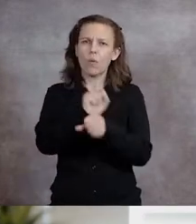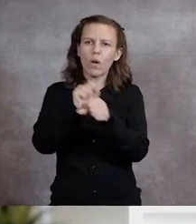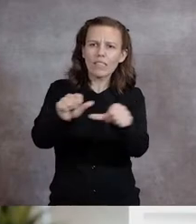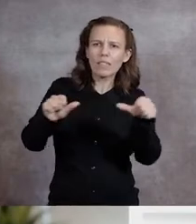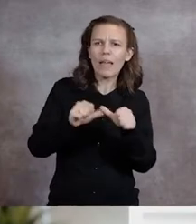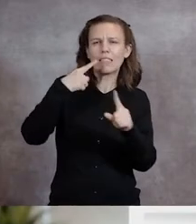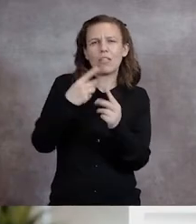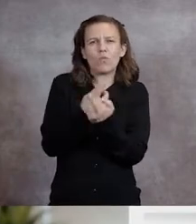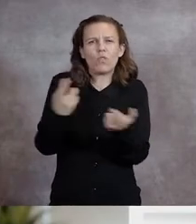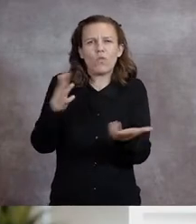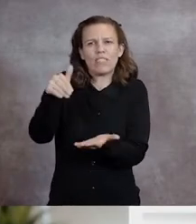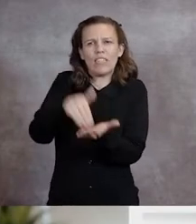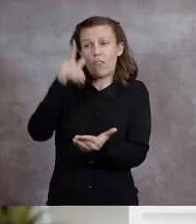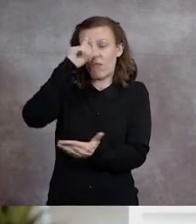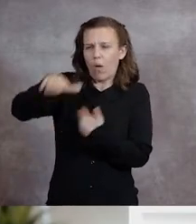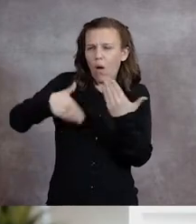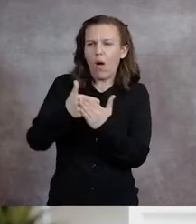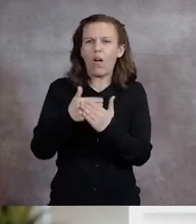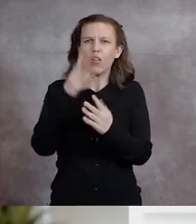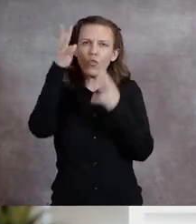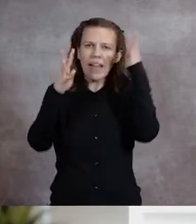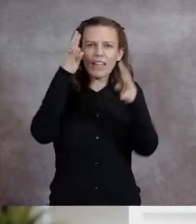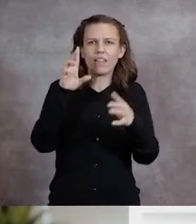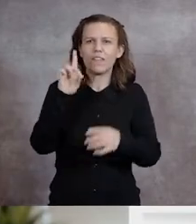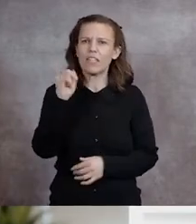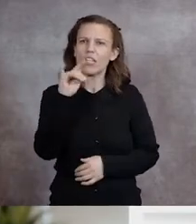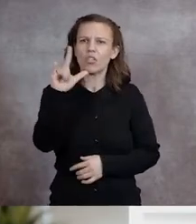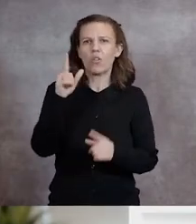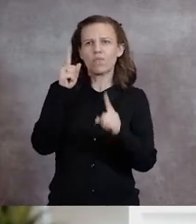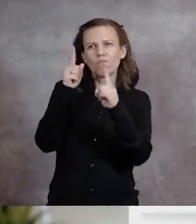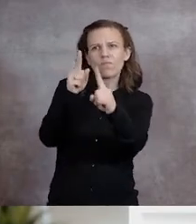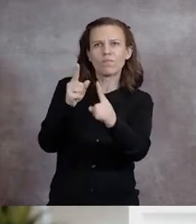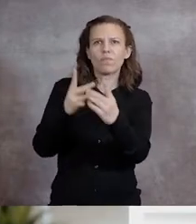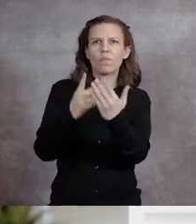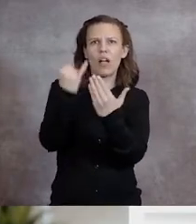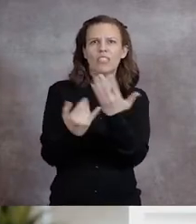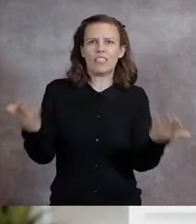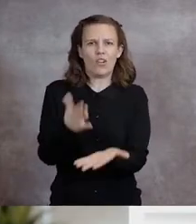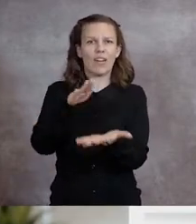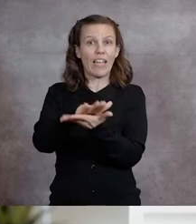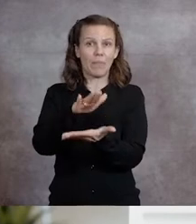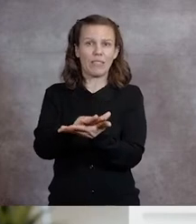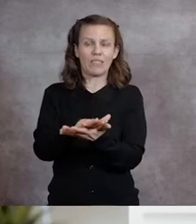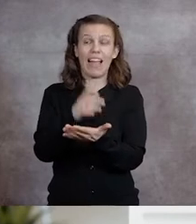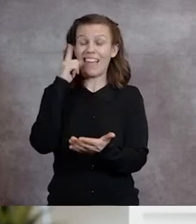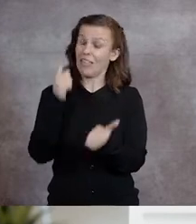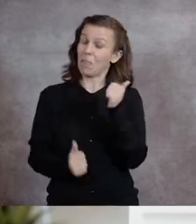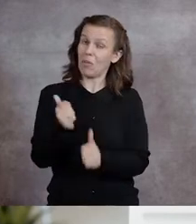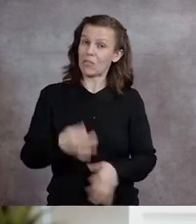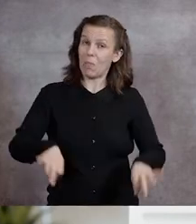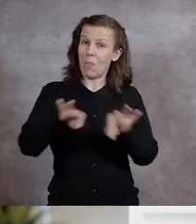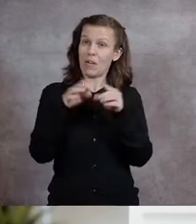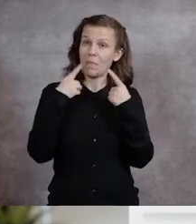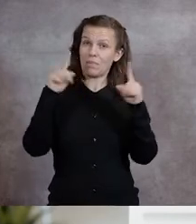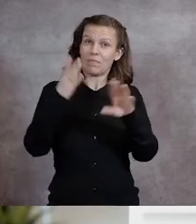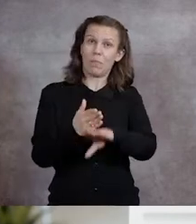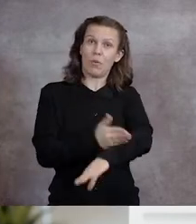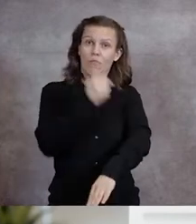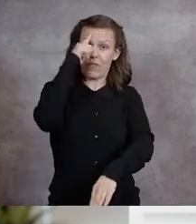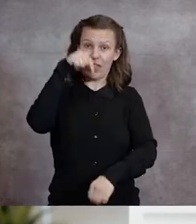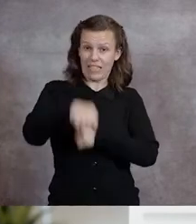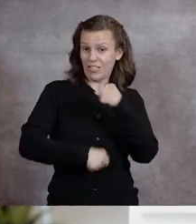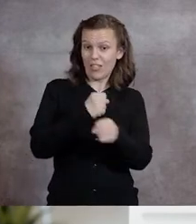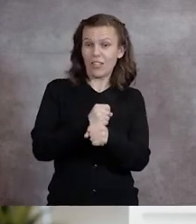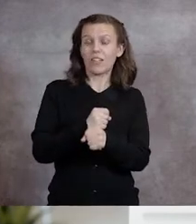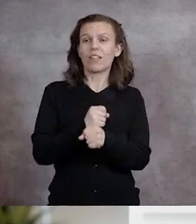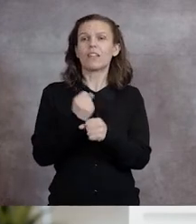creative pursuits on campus. It may be that some of our most significant improvements of the year, however, are the steps we have